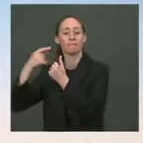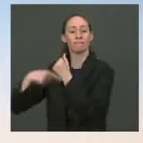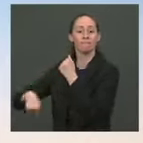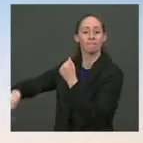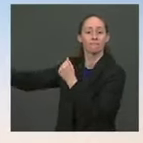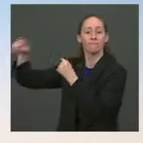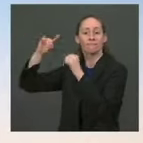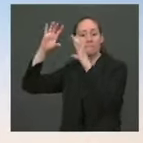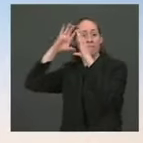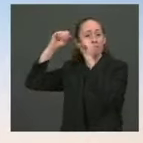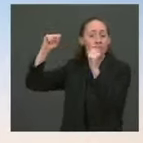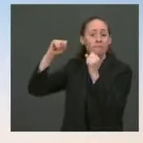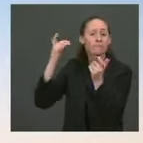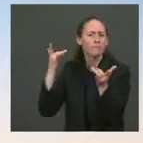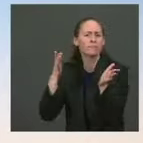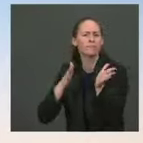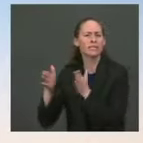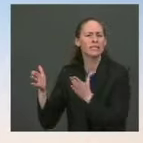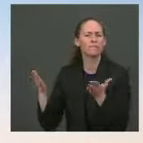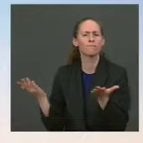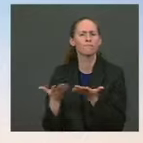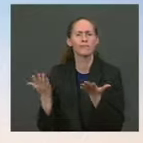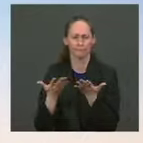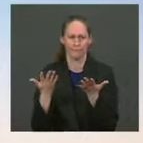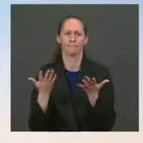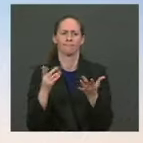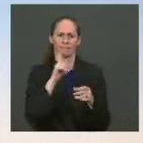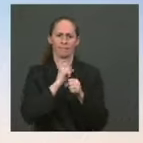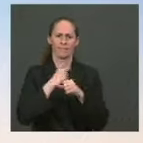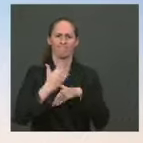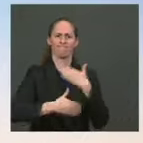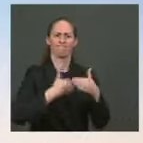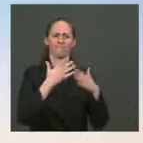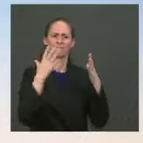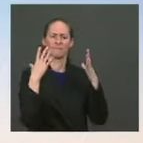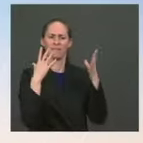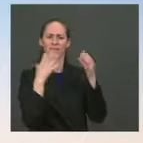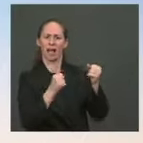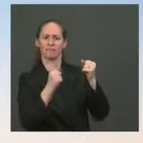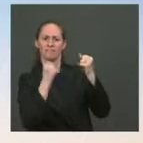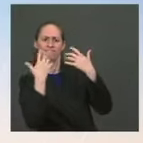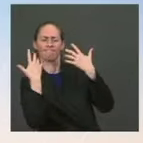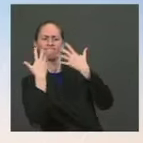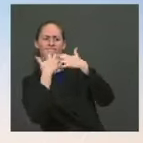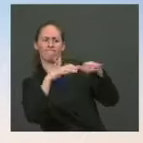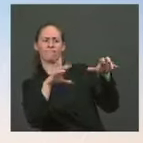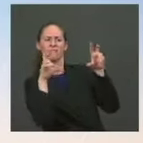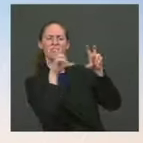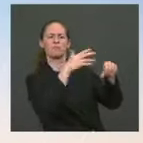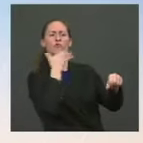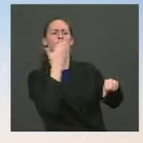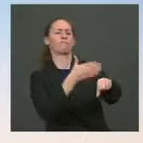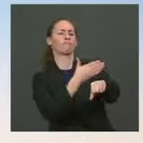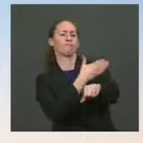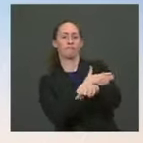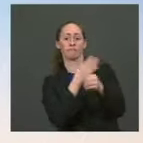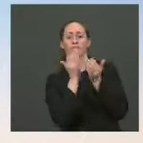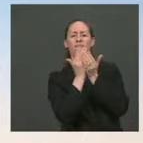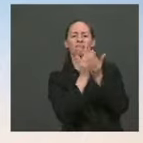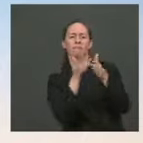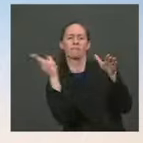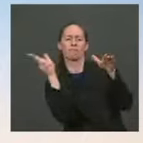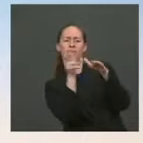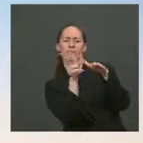steps to accelerate investments in our ports, waterways, and freight networks. These goals and timelines will